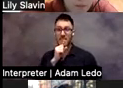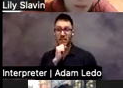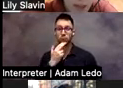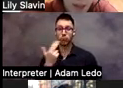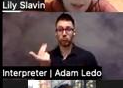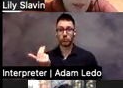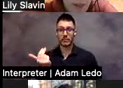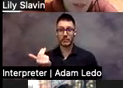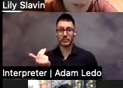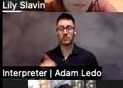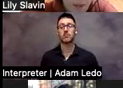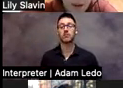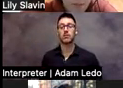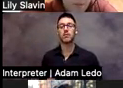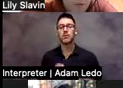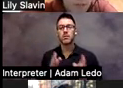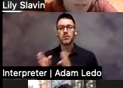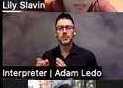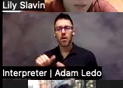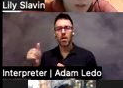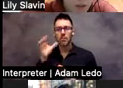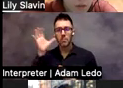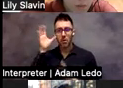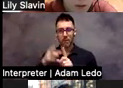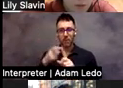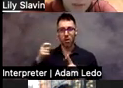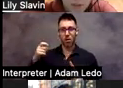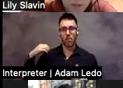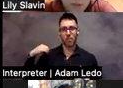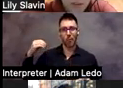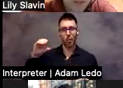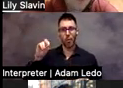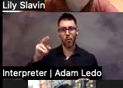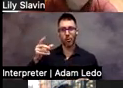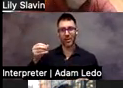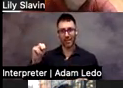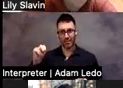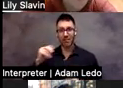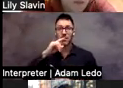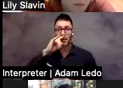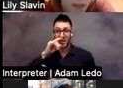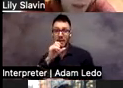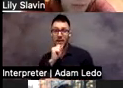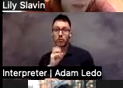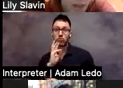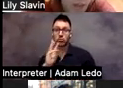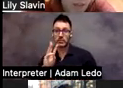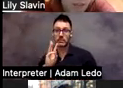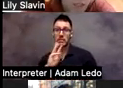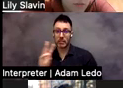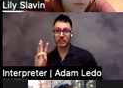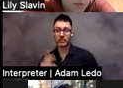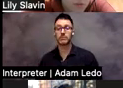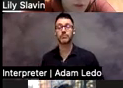We have a parent from Oregon, a parent to a 6-year-old. We have a